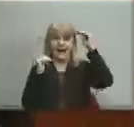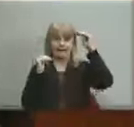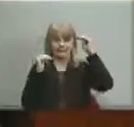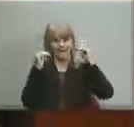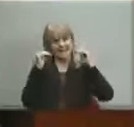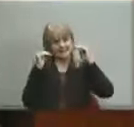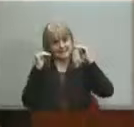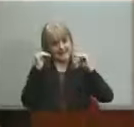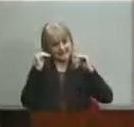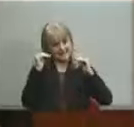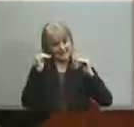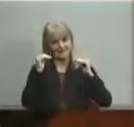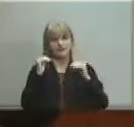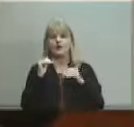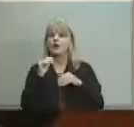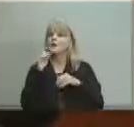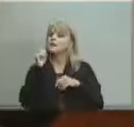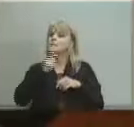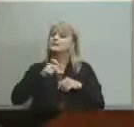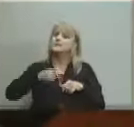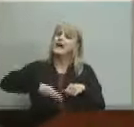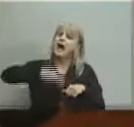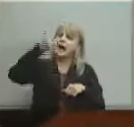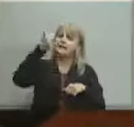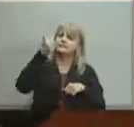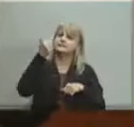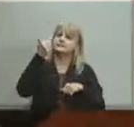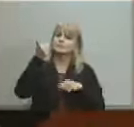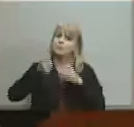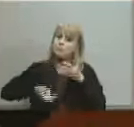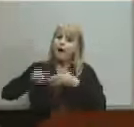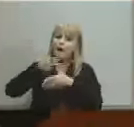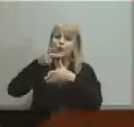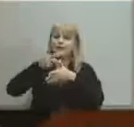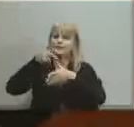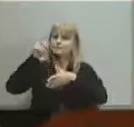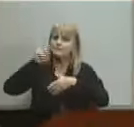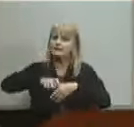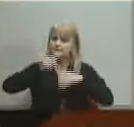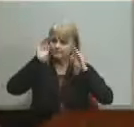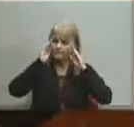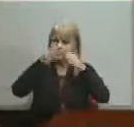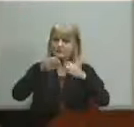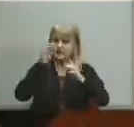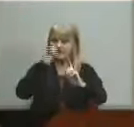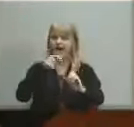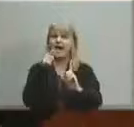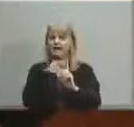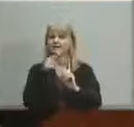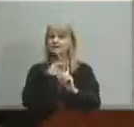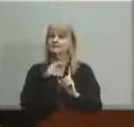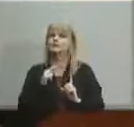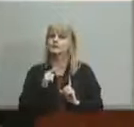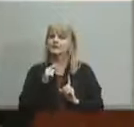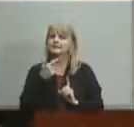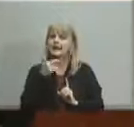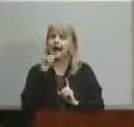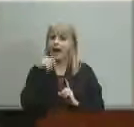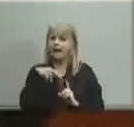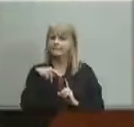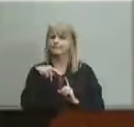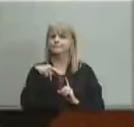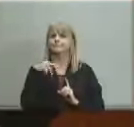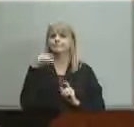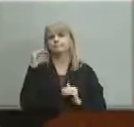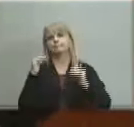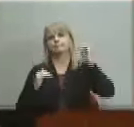highest priority for 40 years we've been measuring these gaps trying all kinds of innovative and